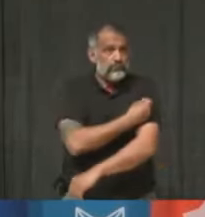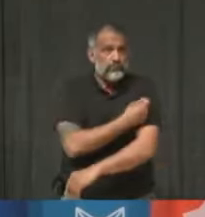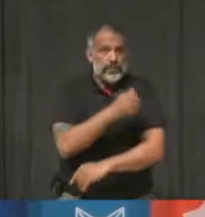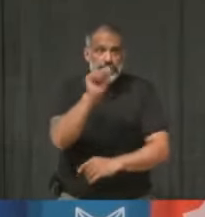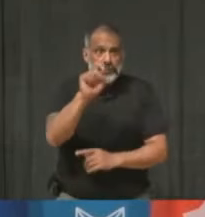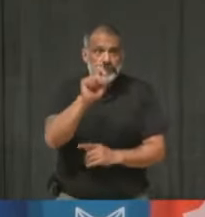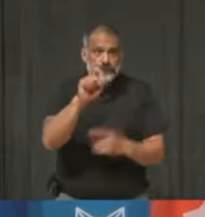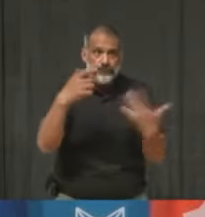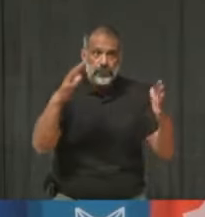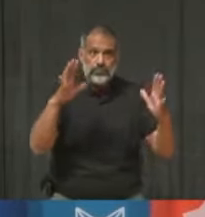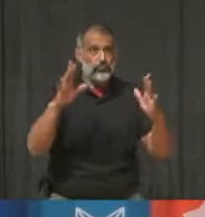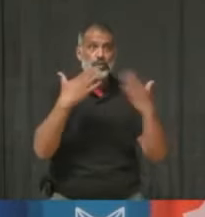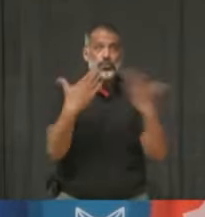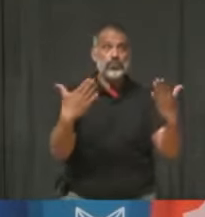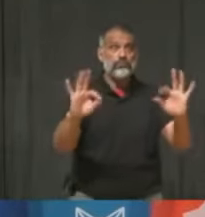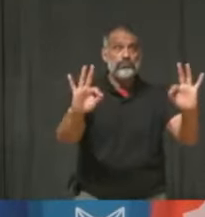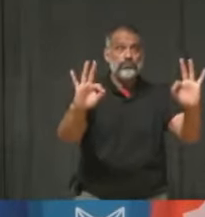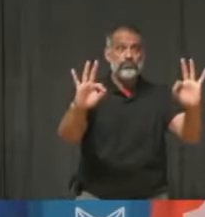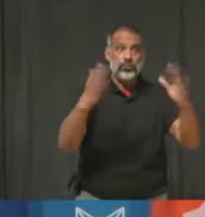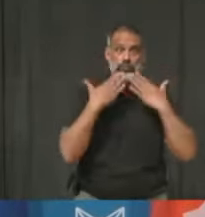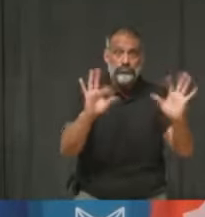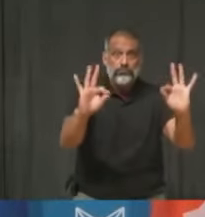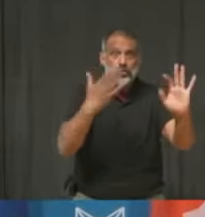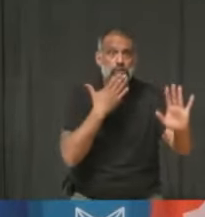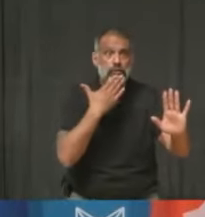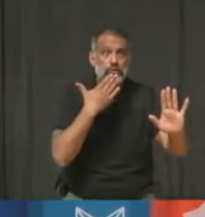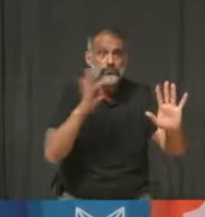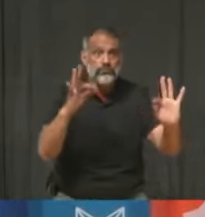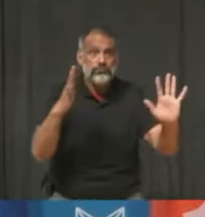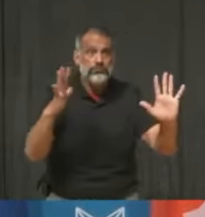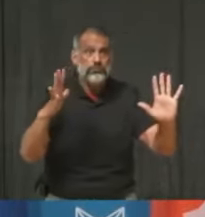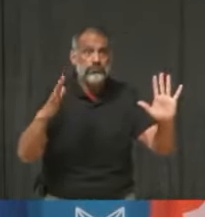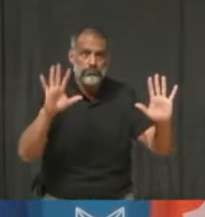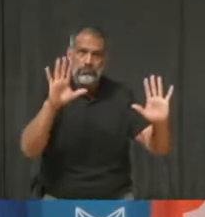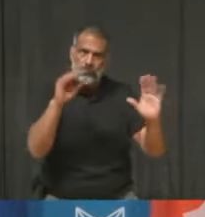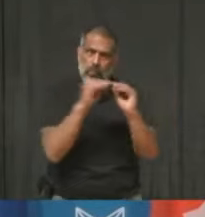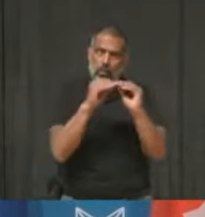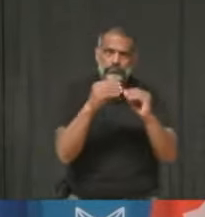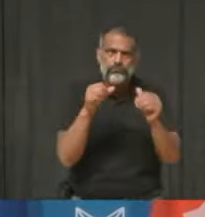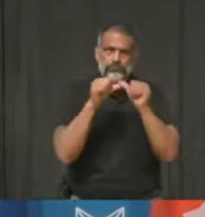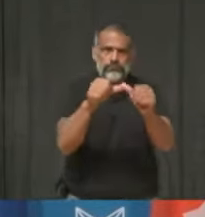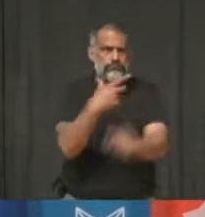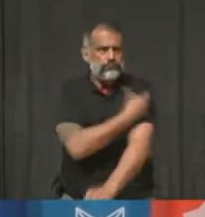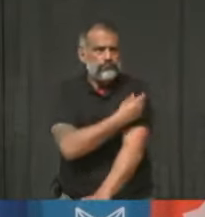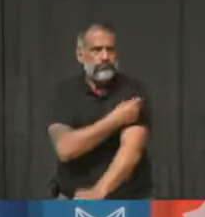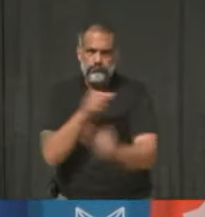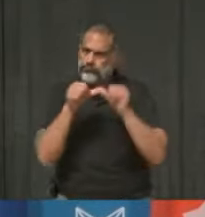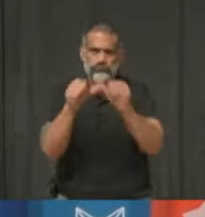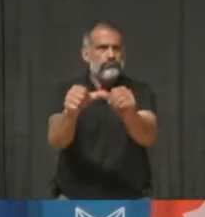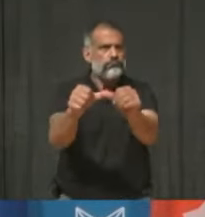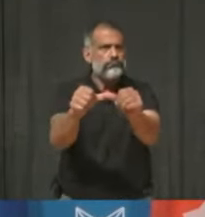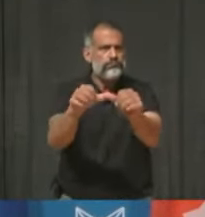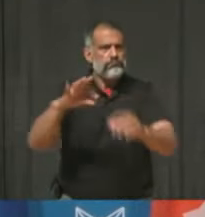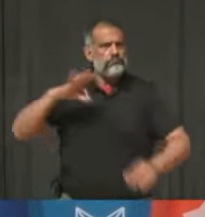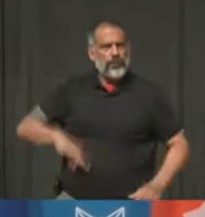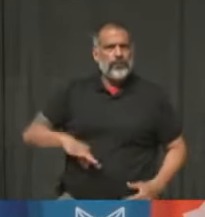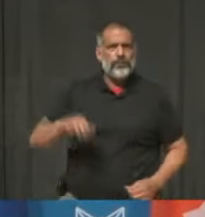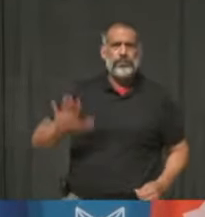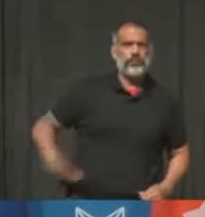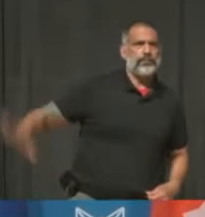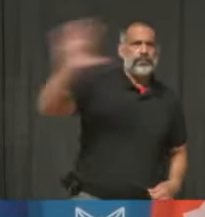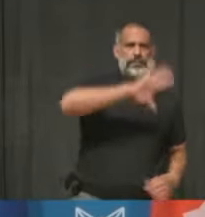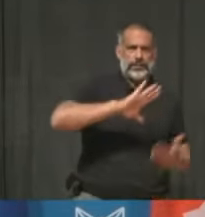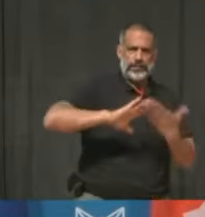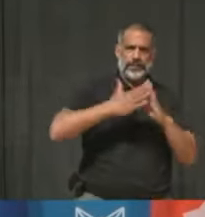thank you. You did your part, and certainly the increased vaccine coverage that came through making use of AstraZeneca really helped to protect even